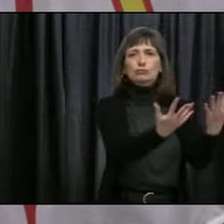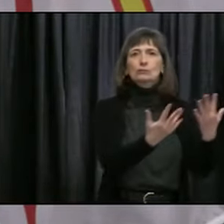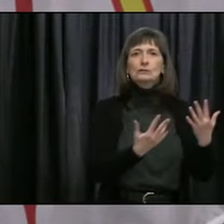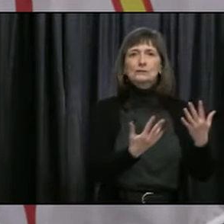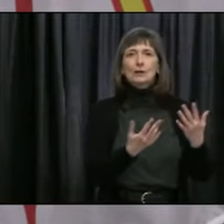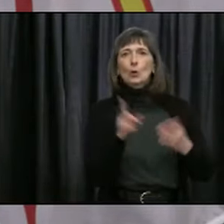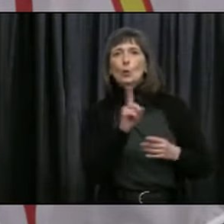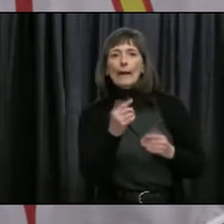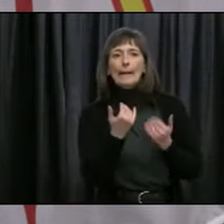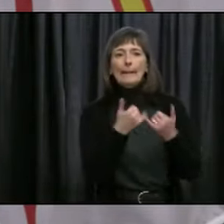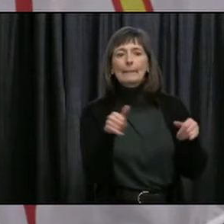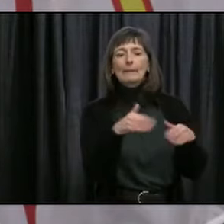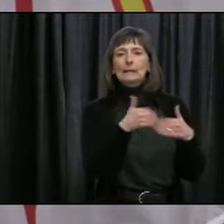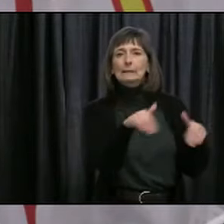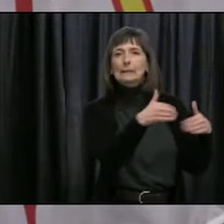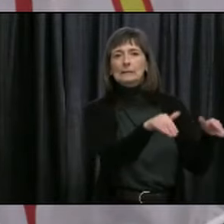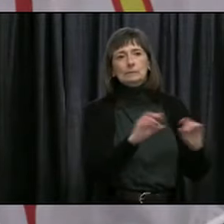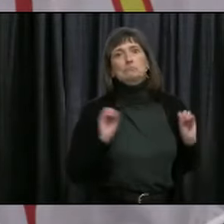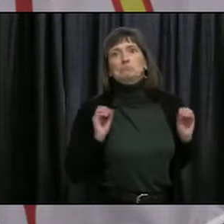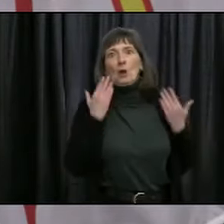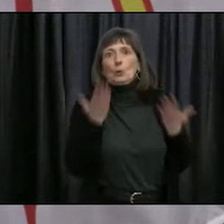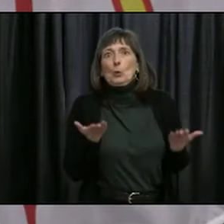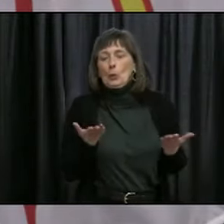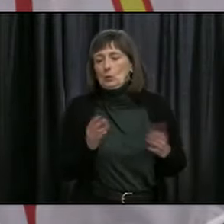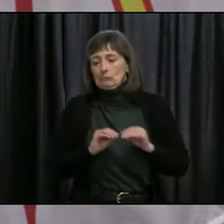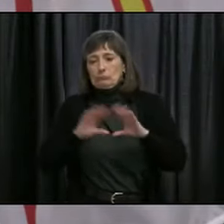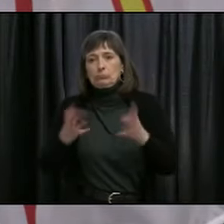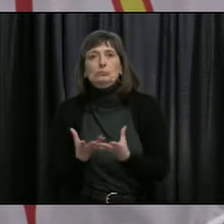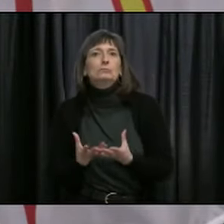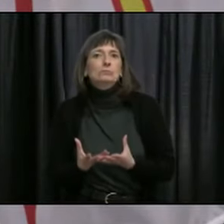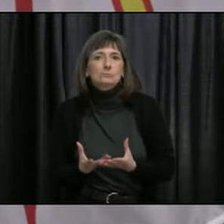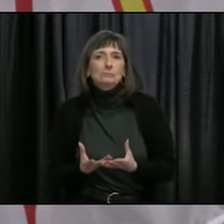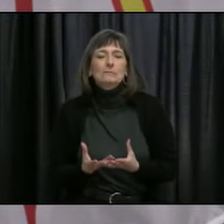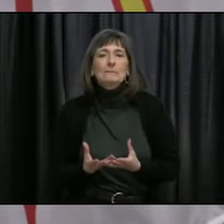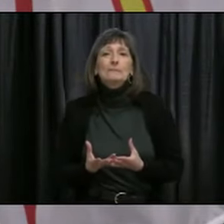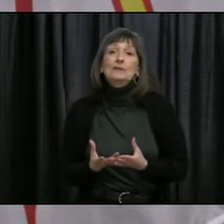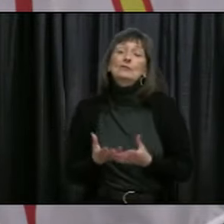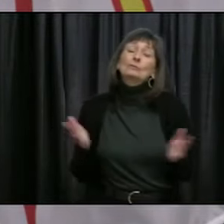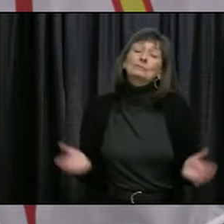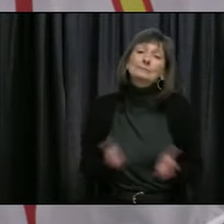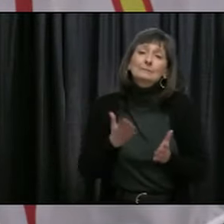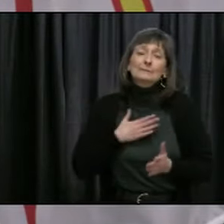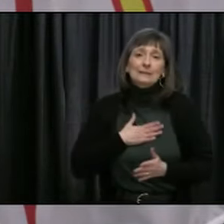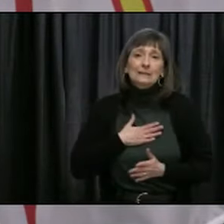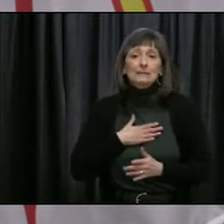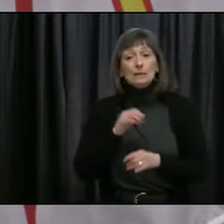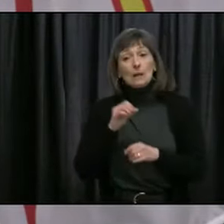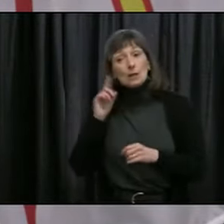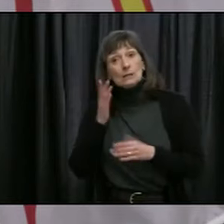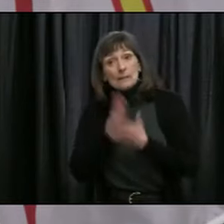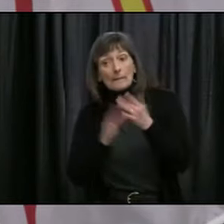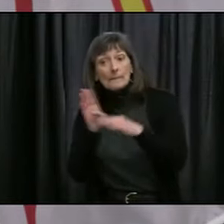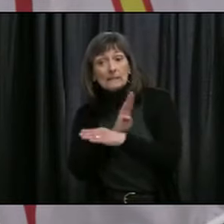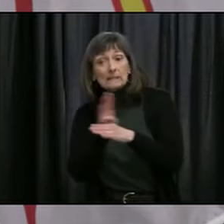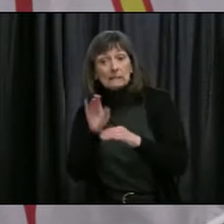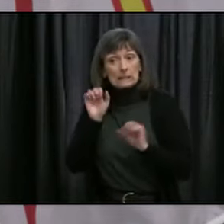this new way of doing things, we encourage employers to maintain their work-from-home policies.